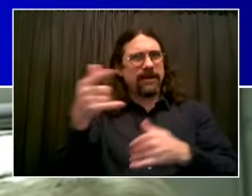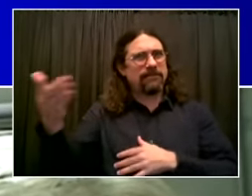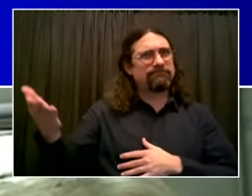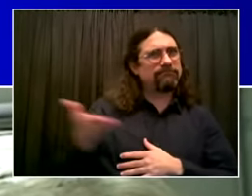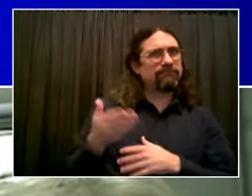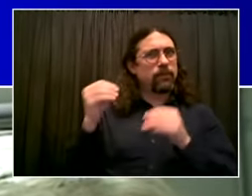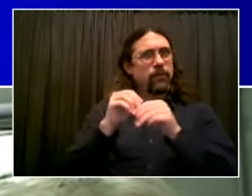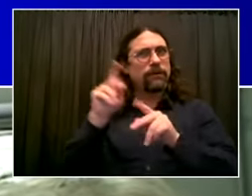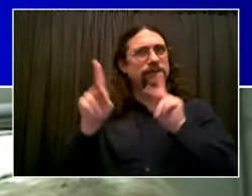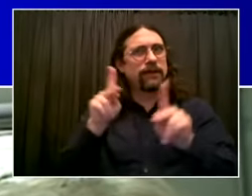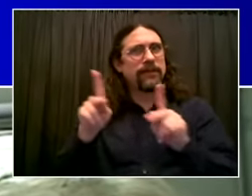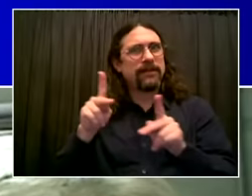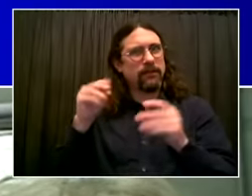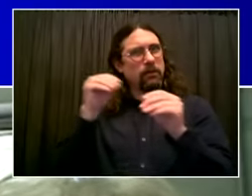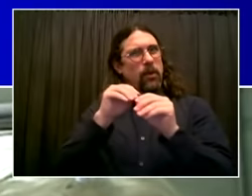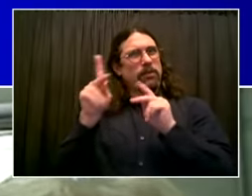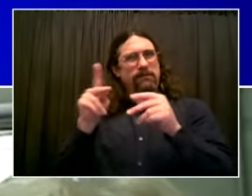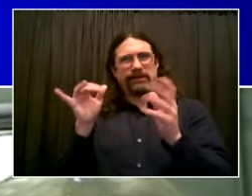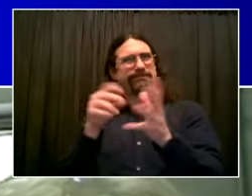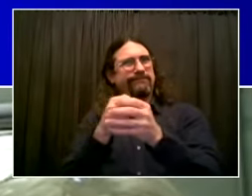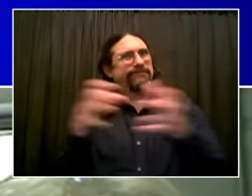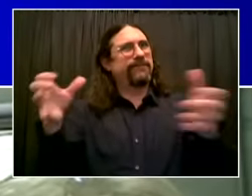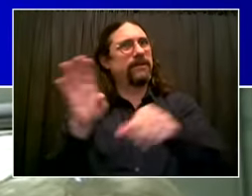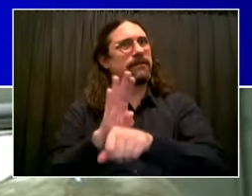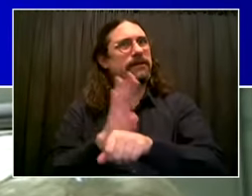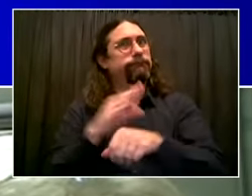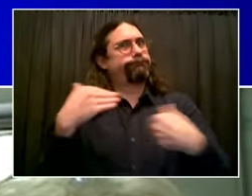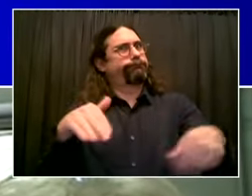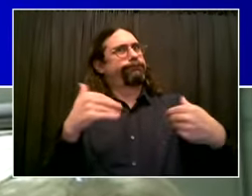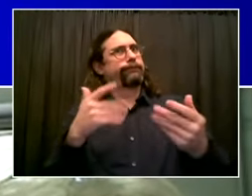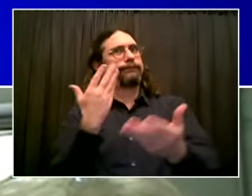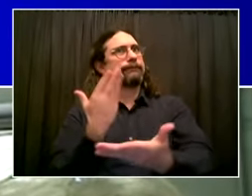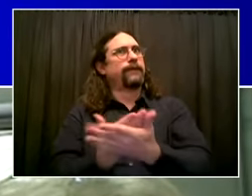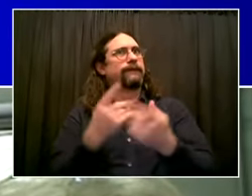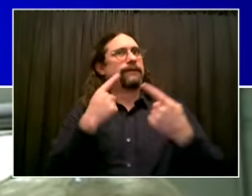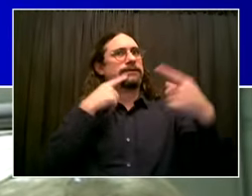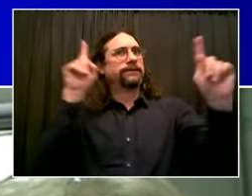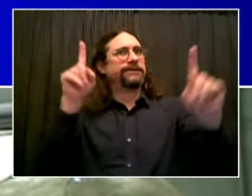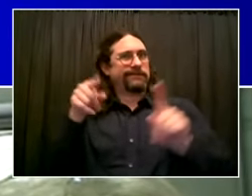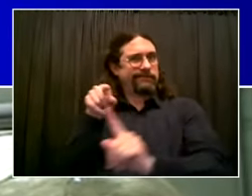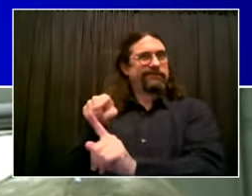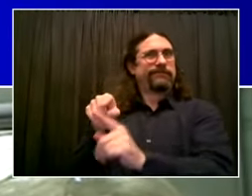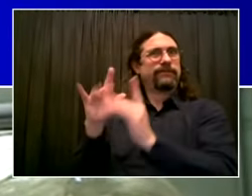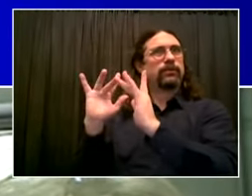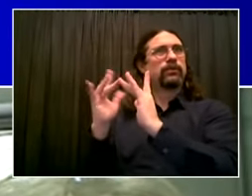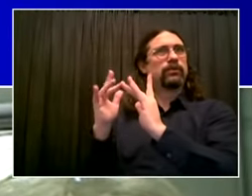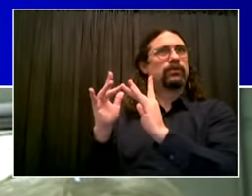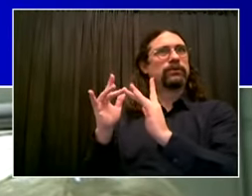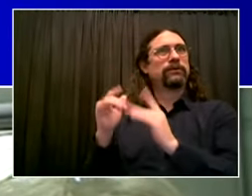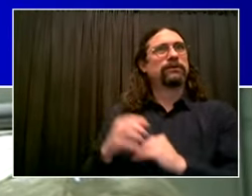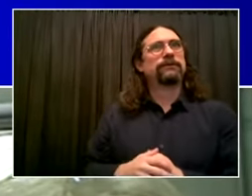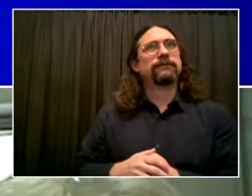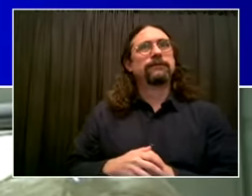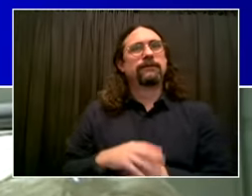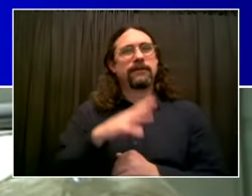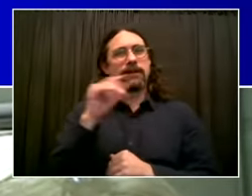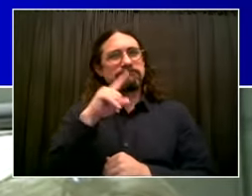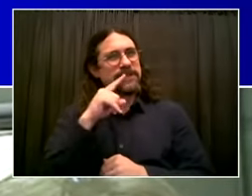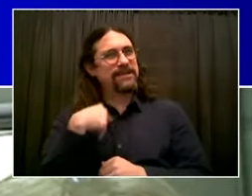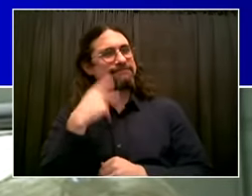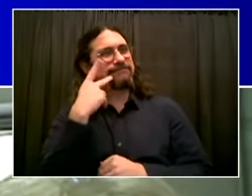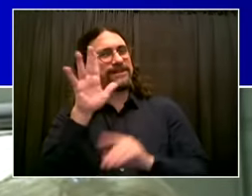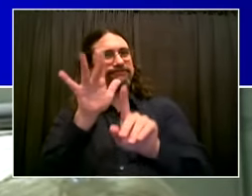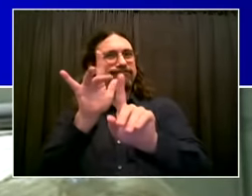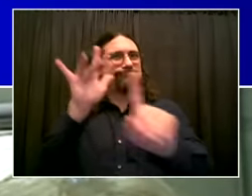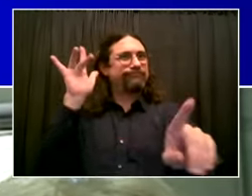access and reliability, but it's also about your spirit and your company's spirit to make sure that we keep bringing the